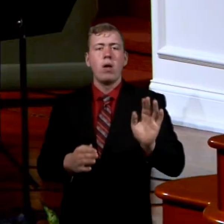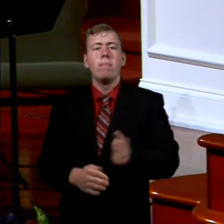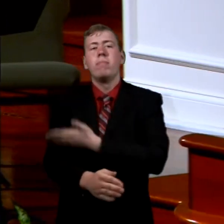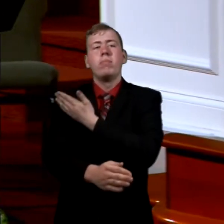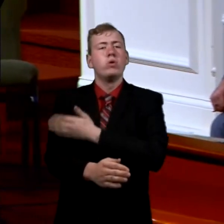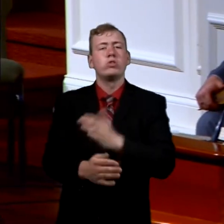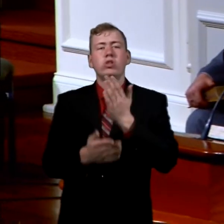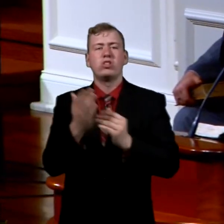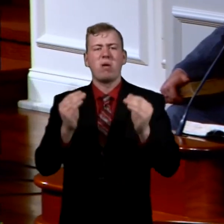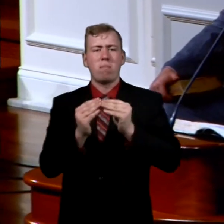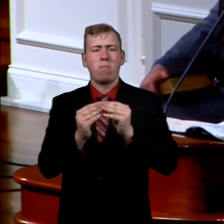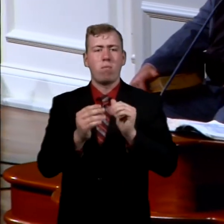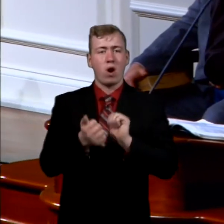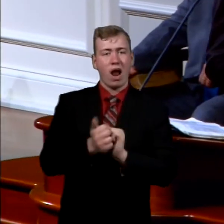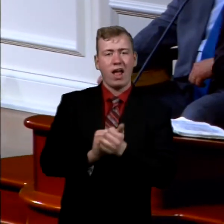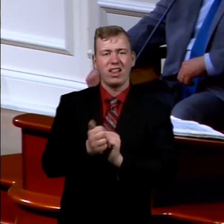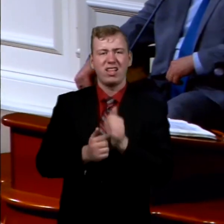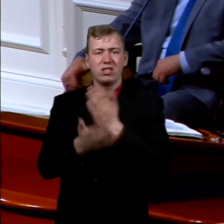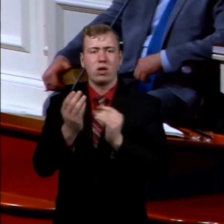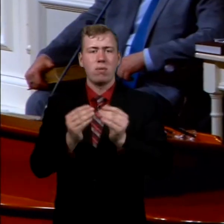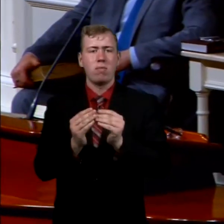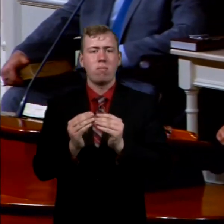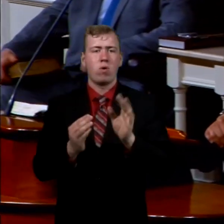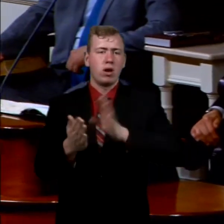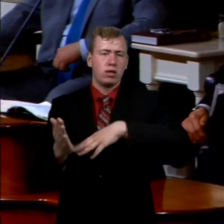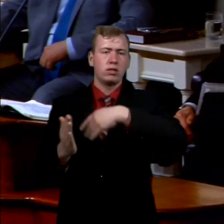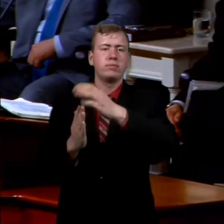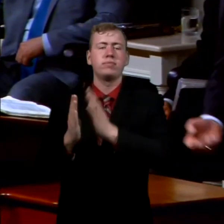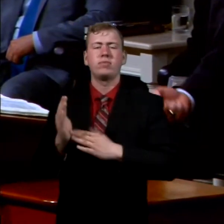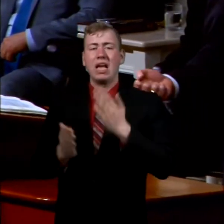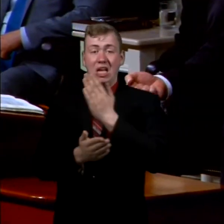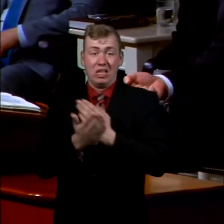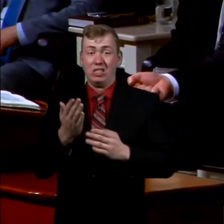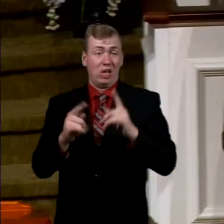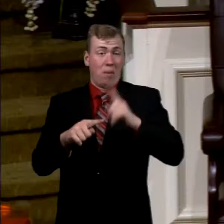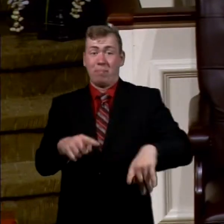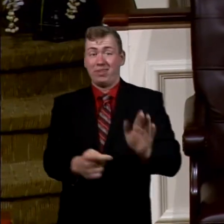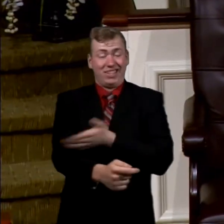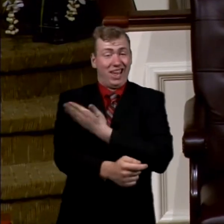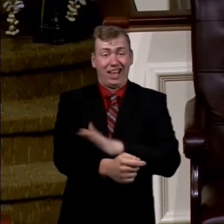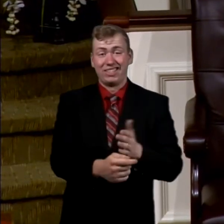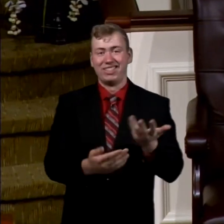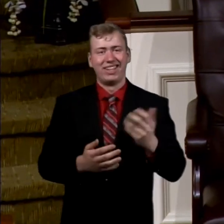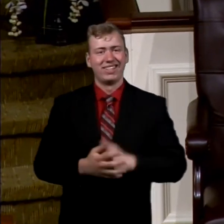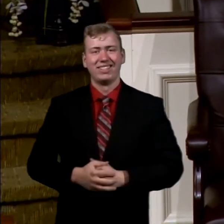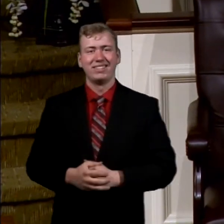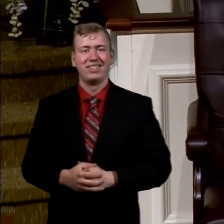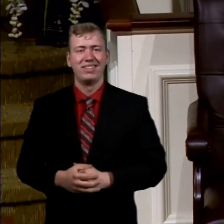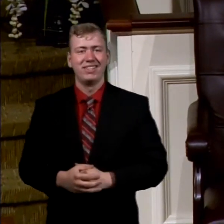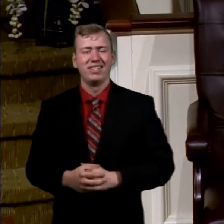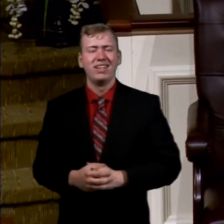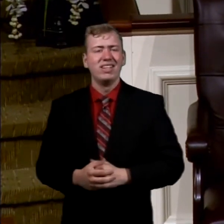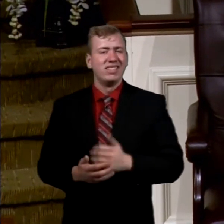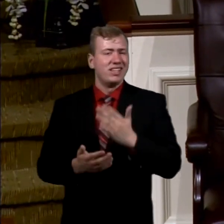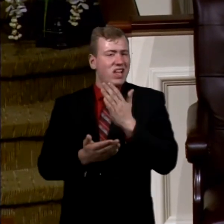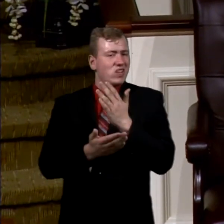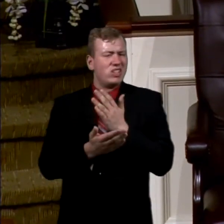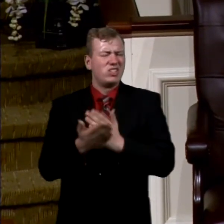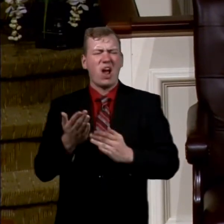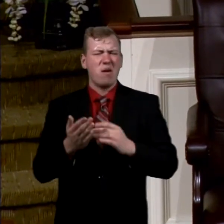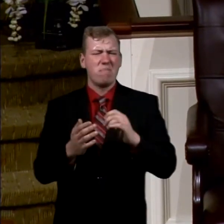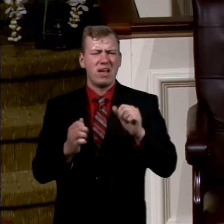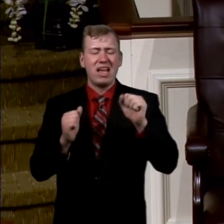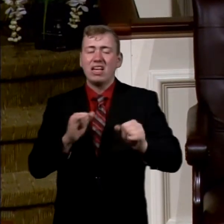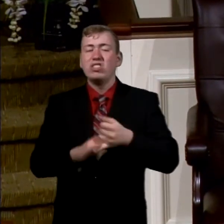are more musical. Some of them couldn't carry a tune in a bucket with a handle on it. Some of them, they just